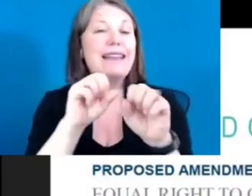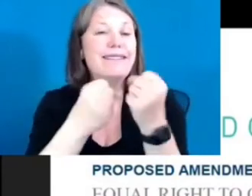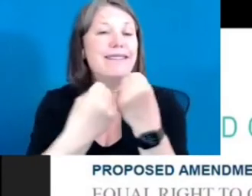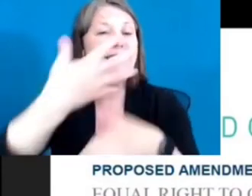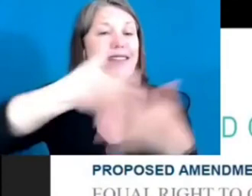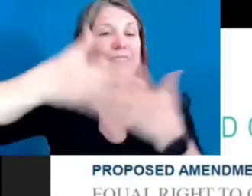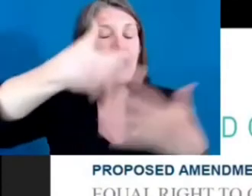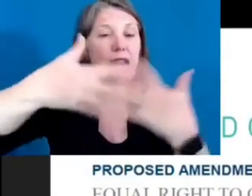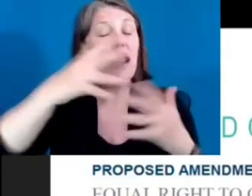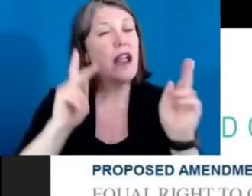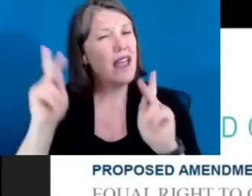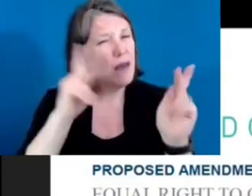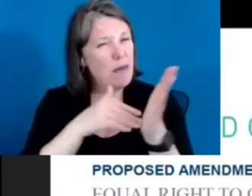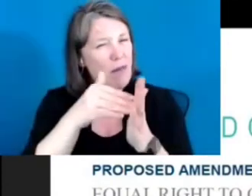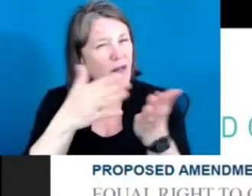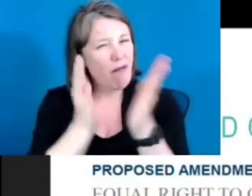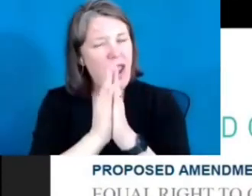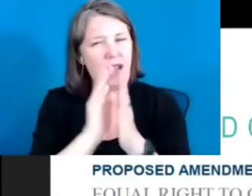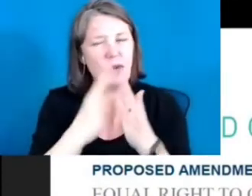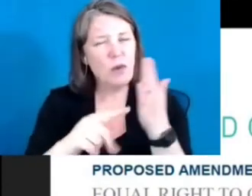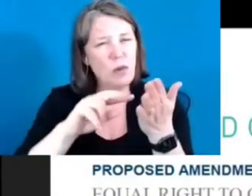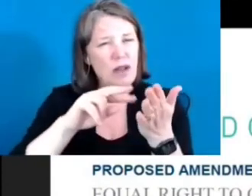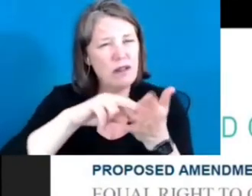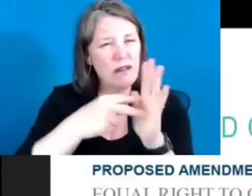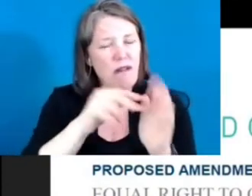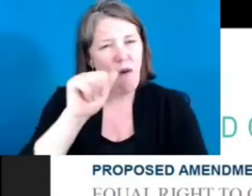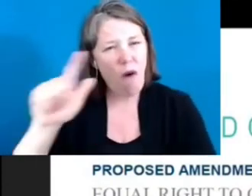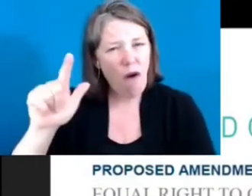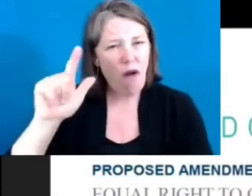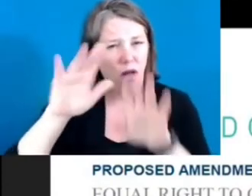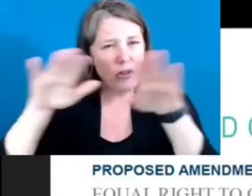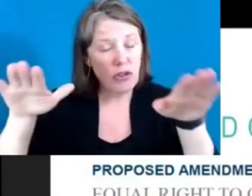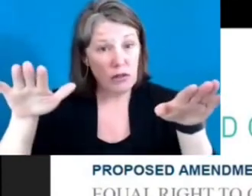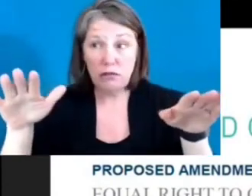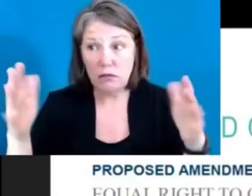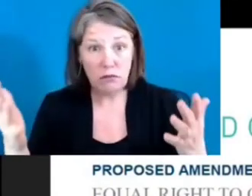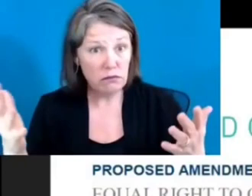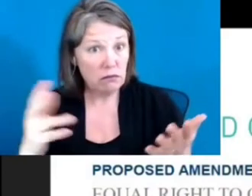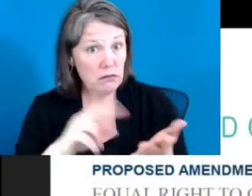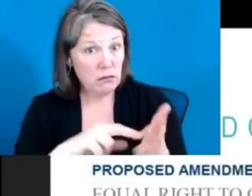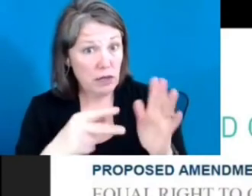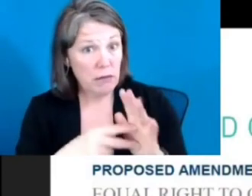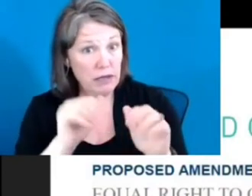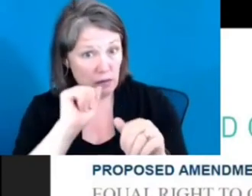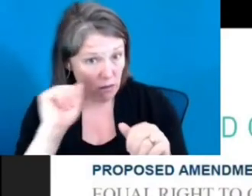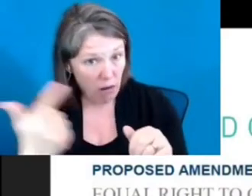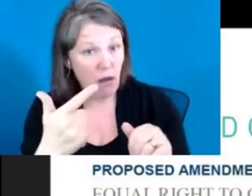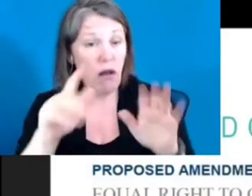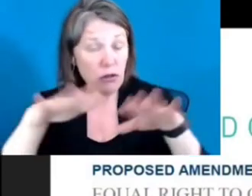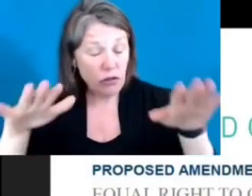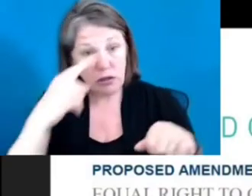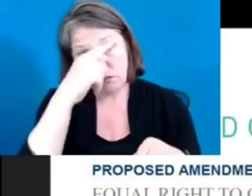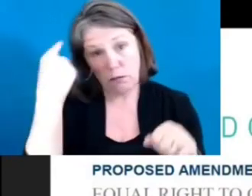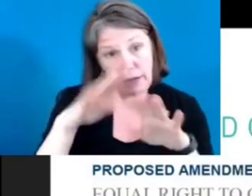mean? Well, just that, all children. Black children, brown children, indigenous children,